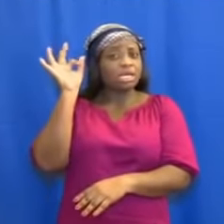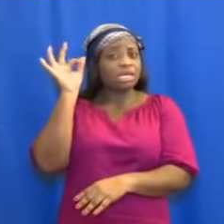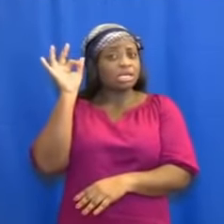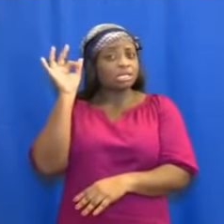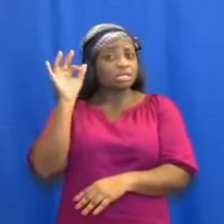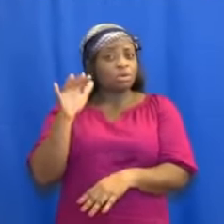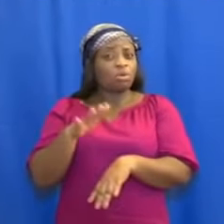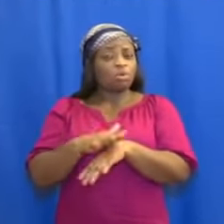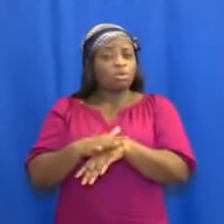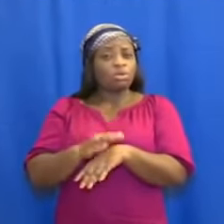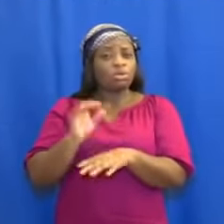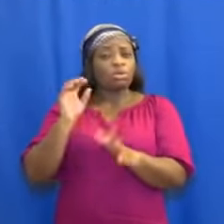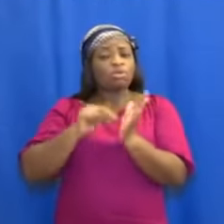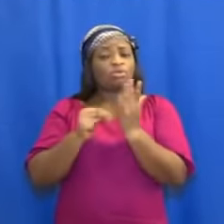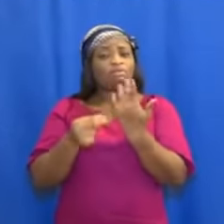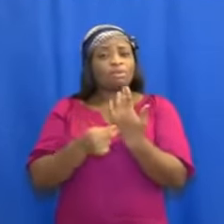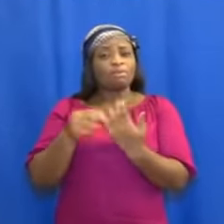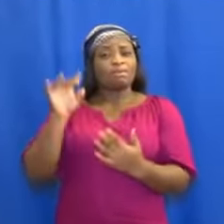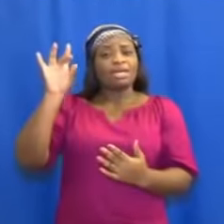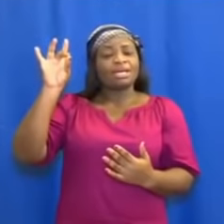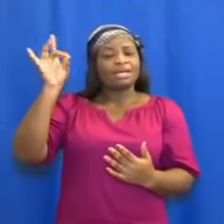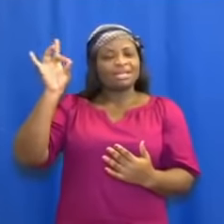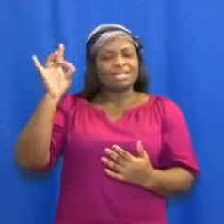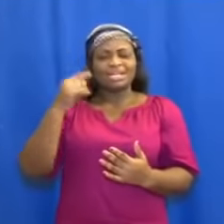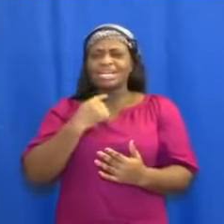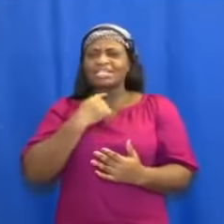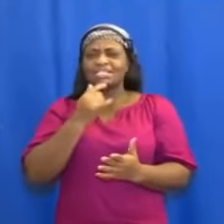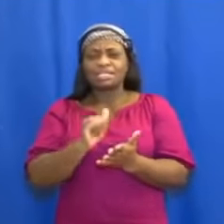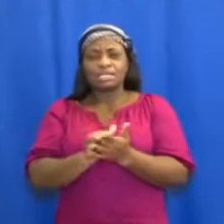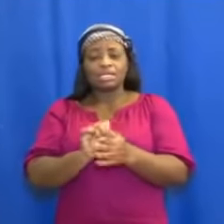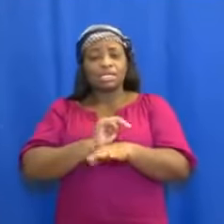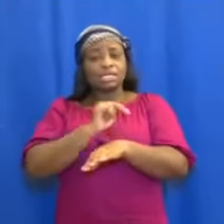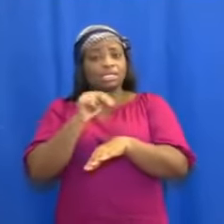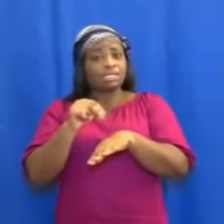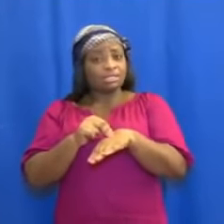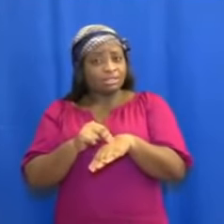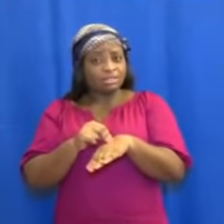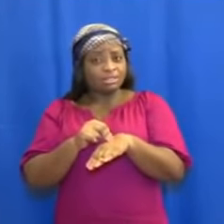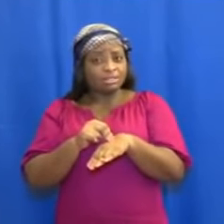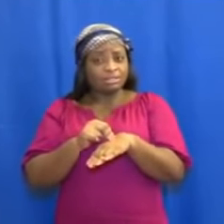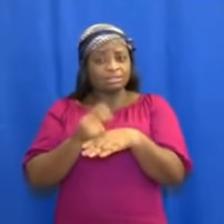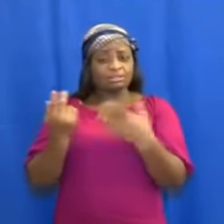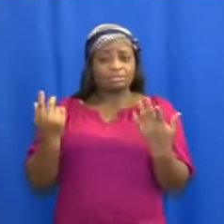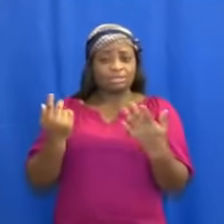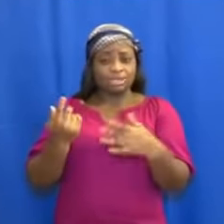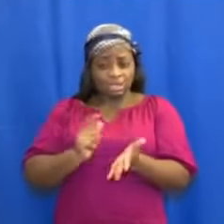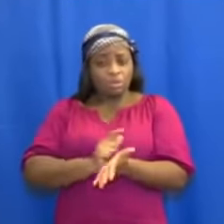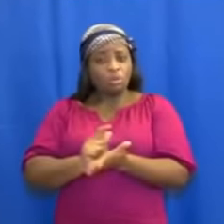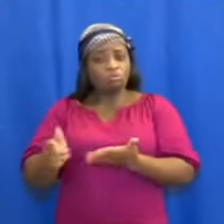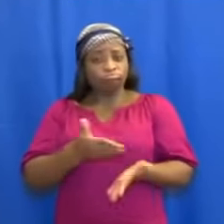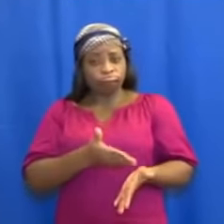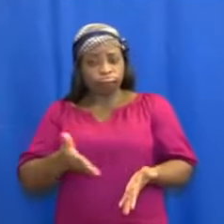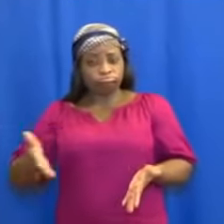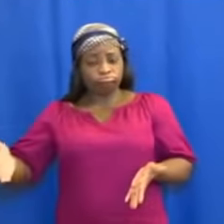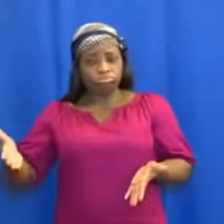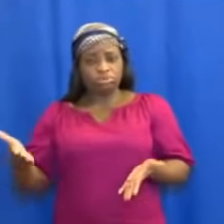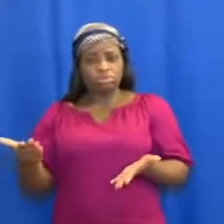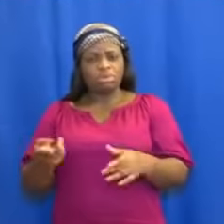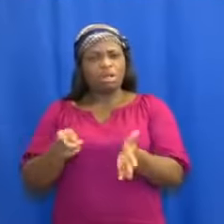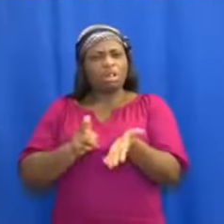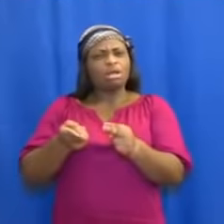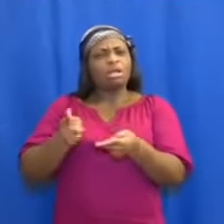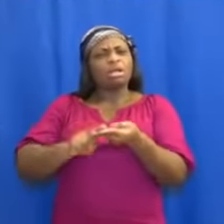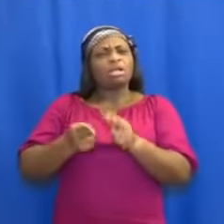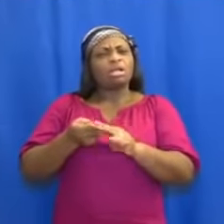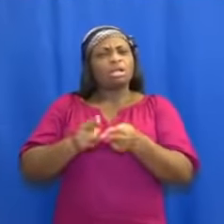on 8th November, I indicated that the nation, in the course of that week, was recording